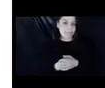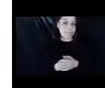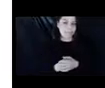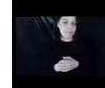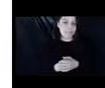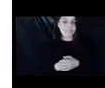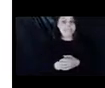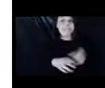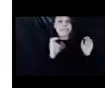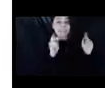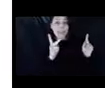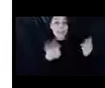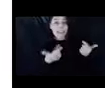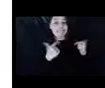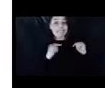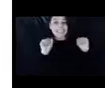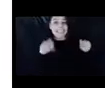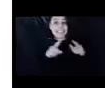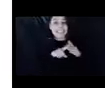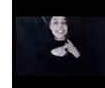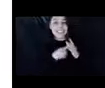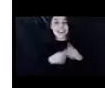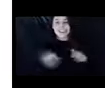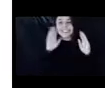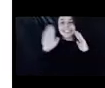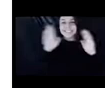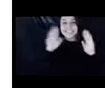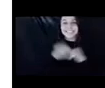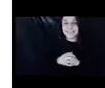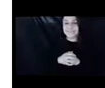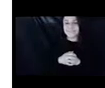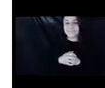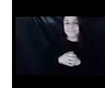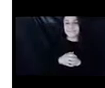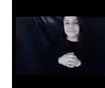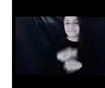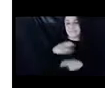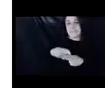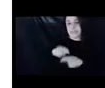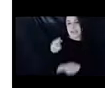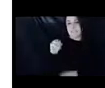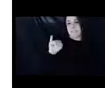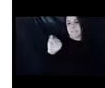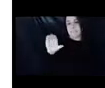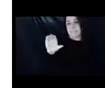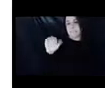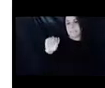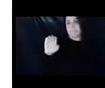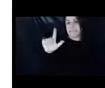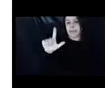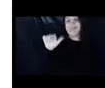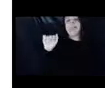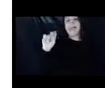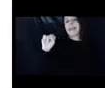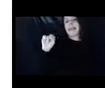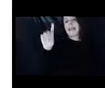Okay. Um, I can start off. Um, so hello everybody. Uh, my name is Michael Anderson. My